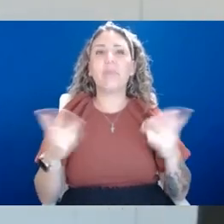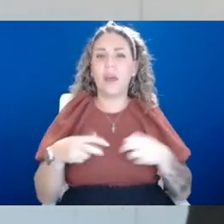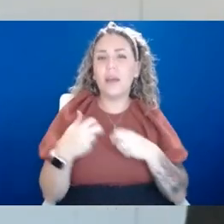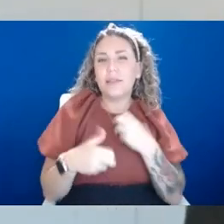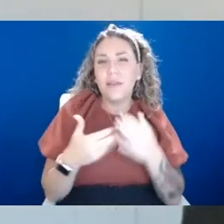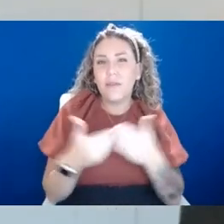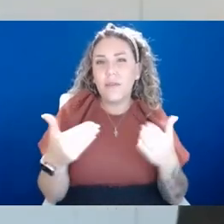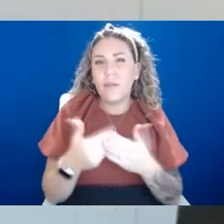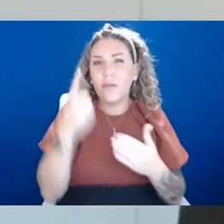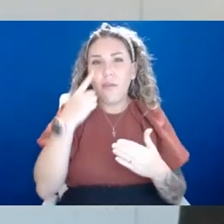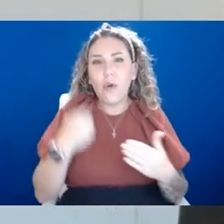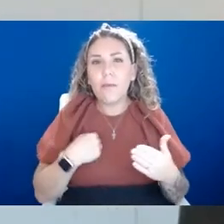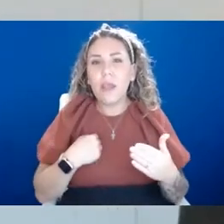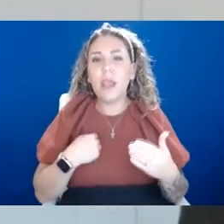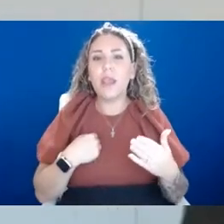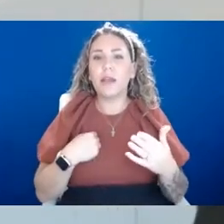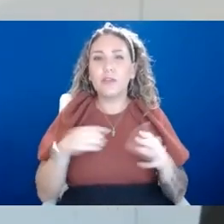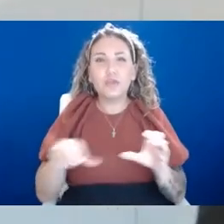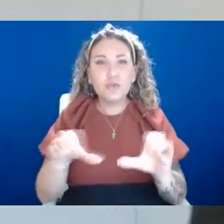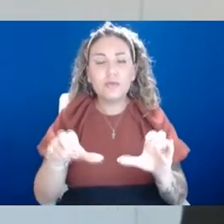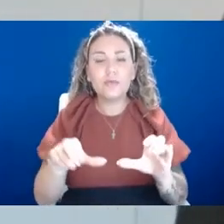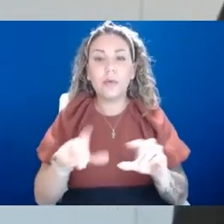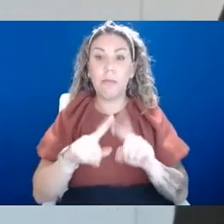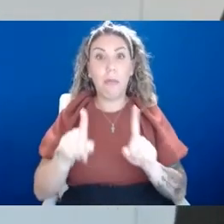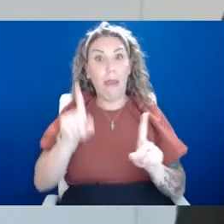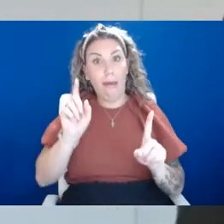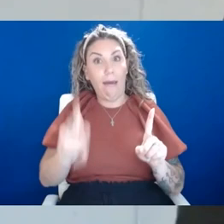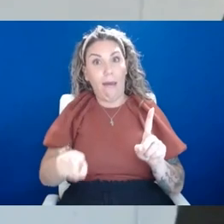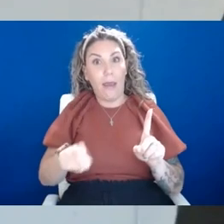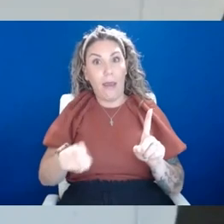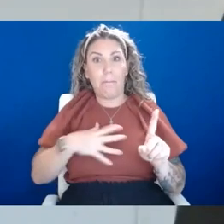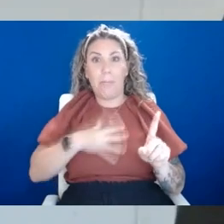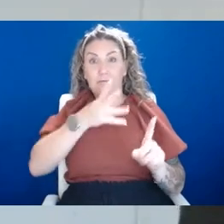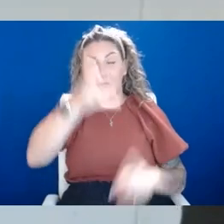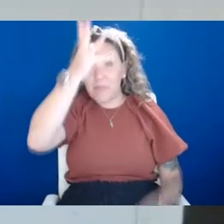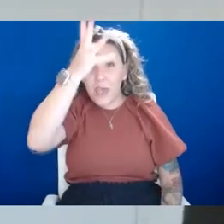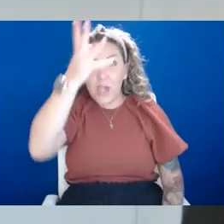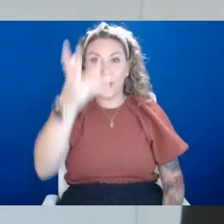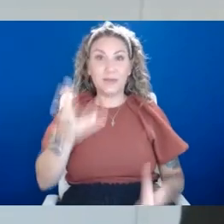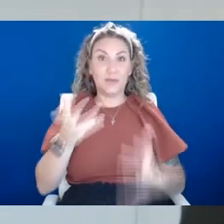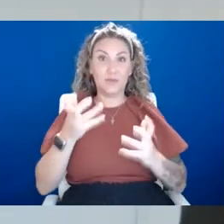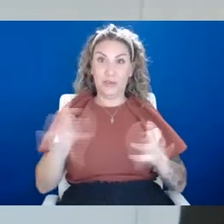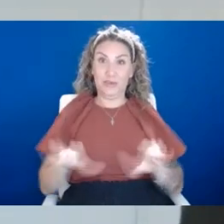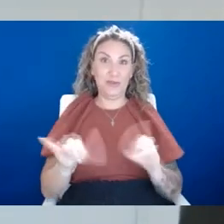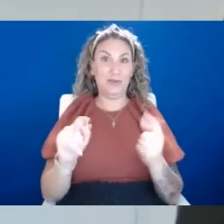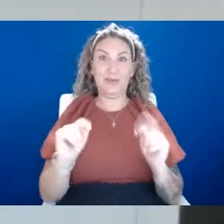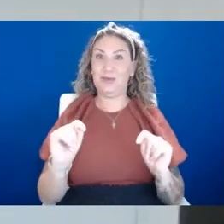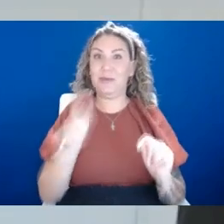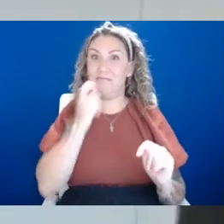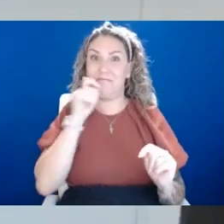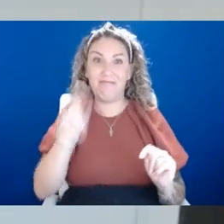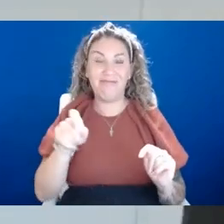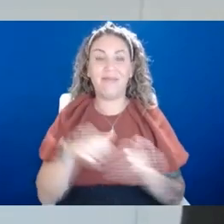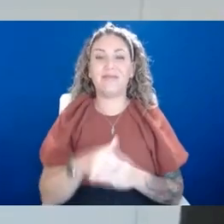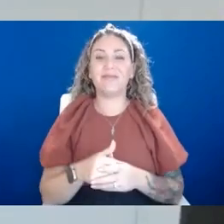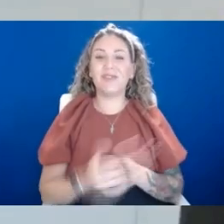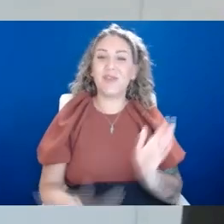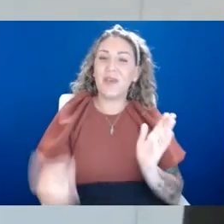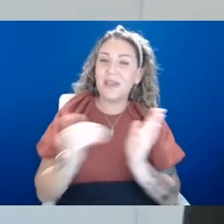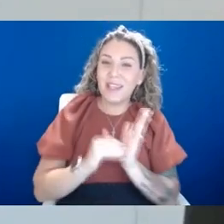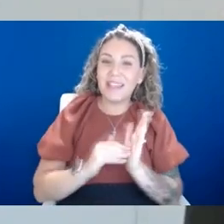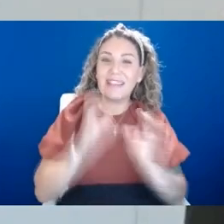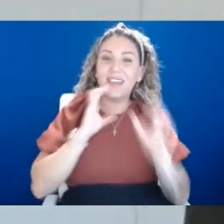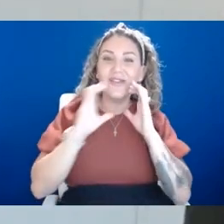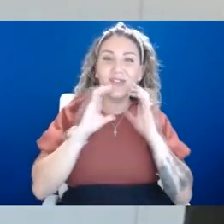to keep like doing. But I had to because my parents wanted me to basically do it. So again, just having that conversation with our